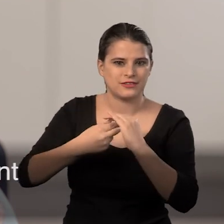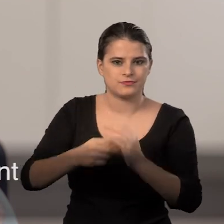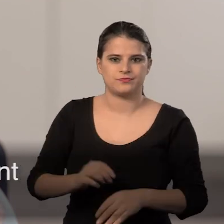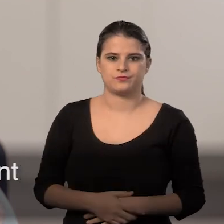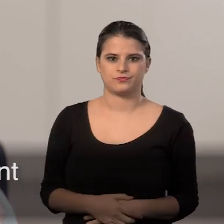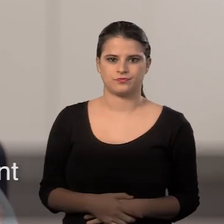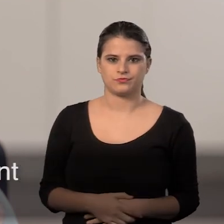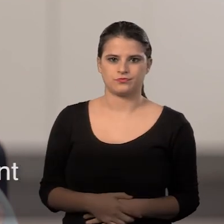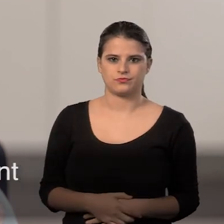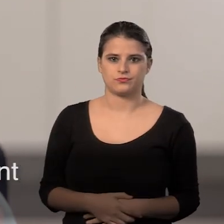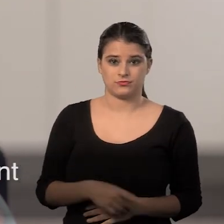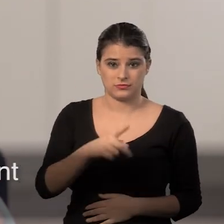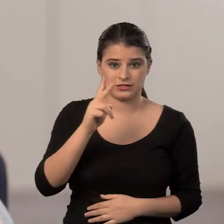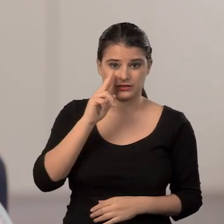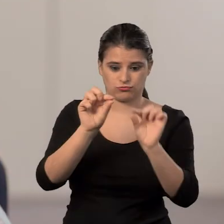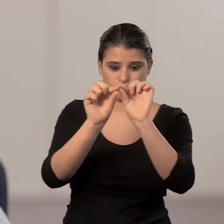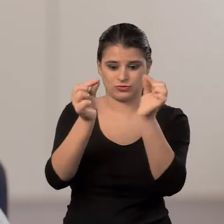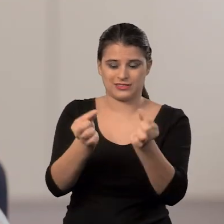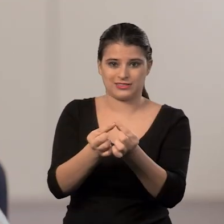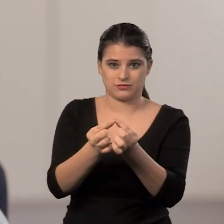It is covered in a lubricant.